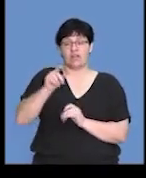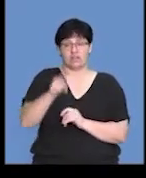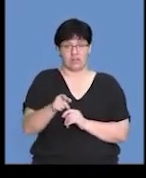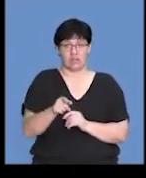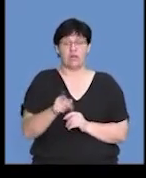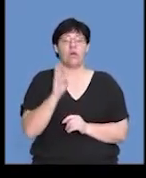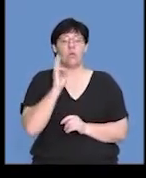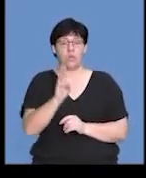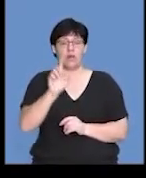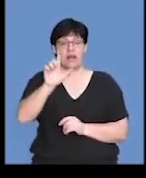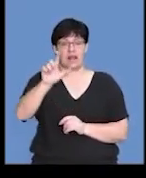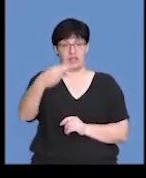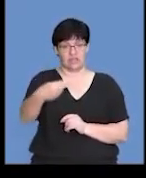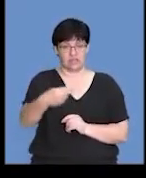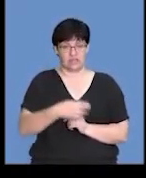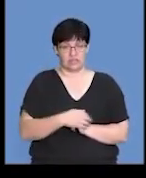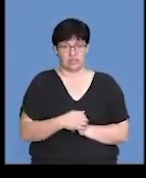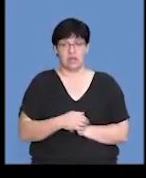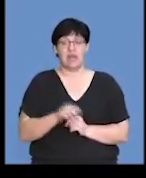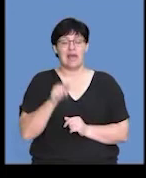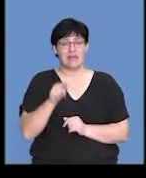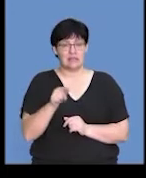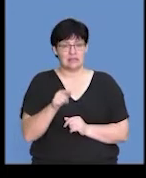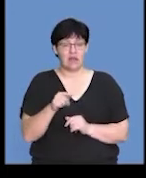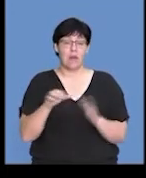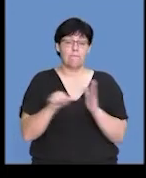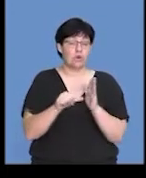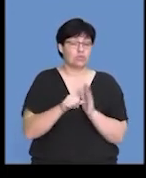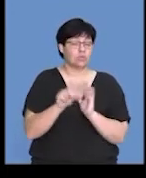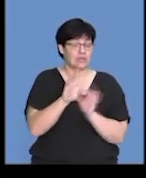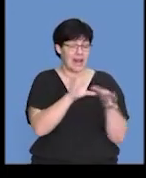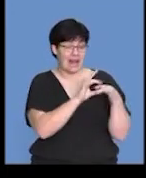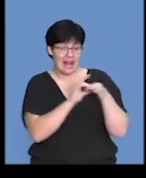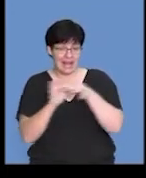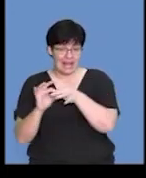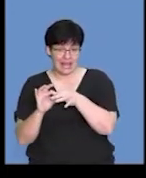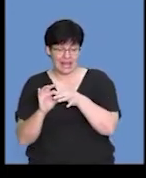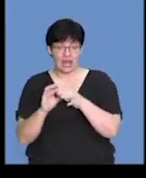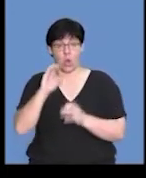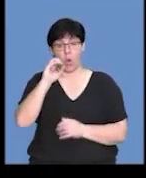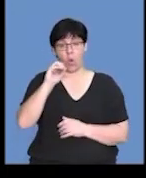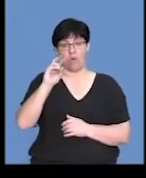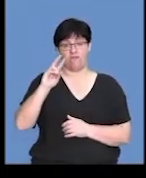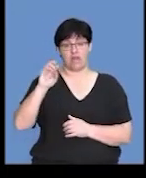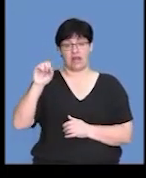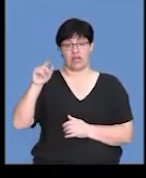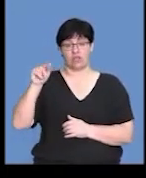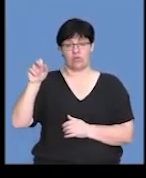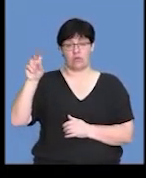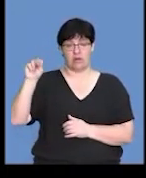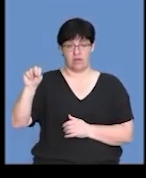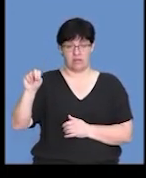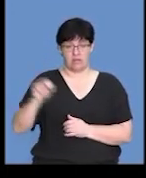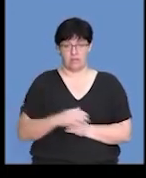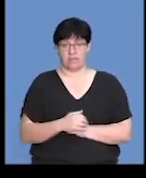It would be LH. And its significance is linked to ovulation. Okay.